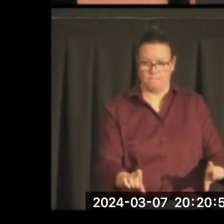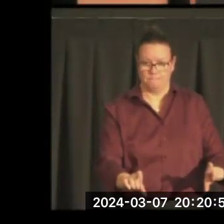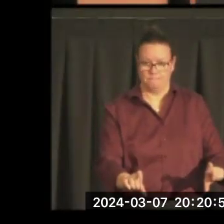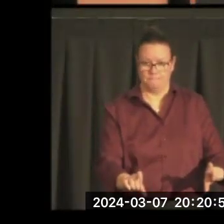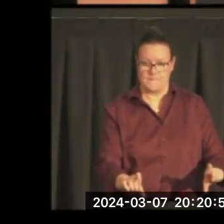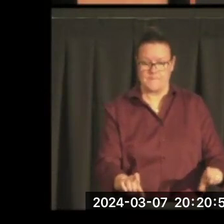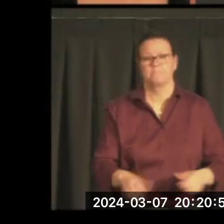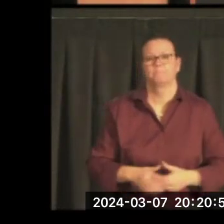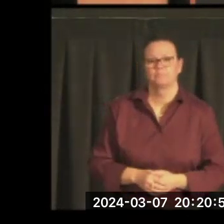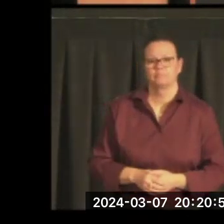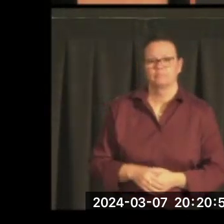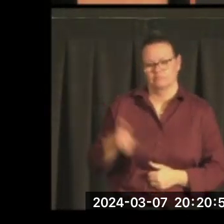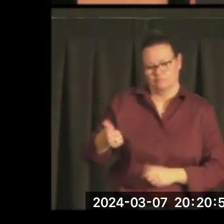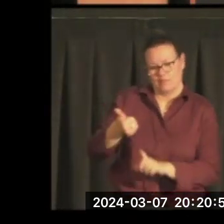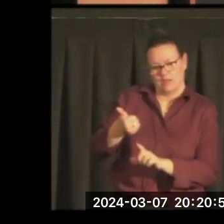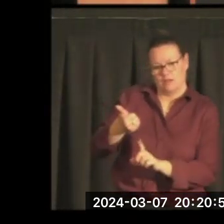One, he was humble.